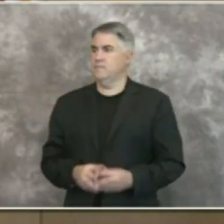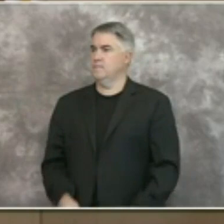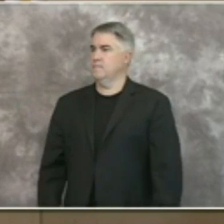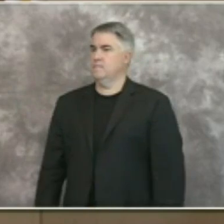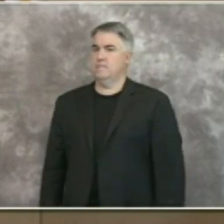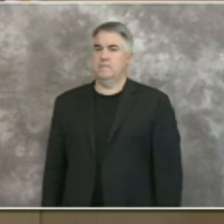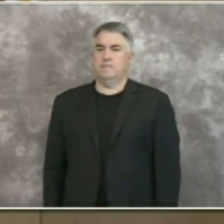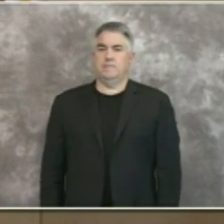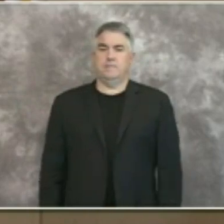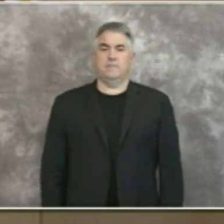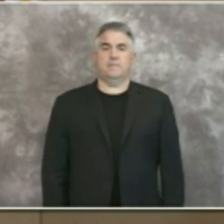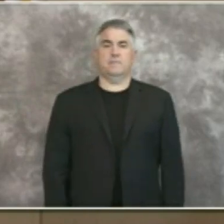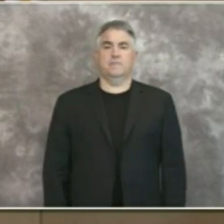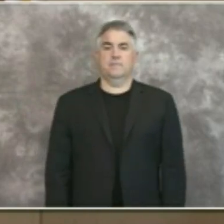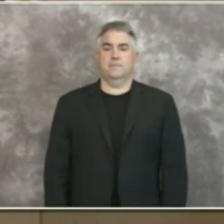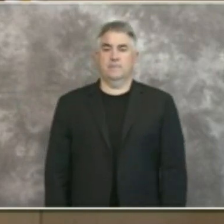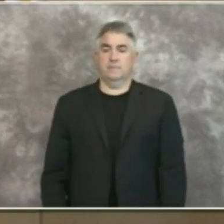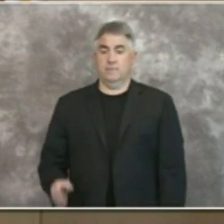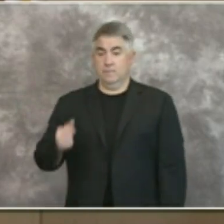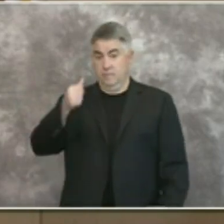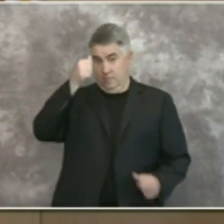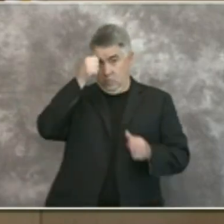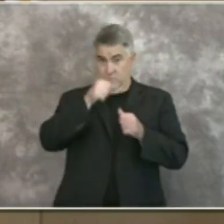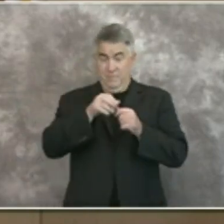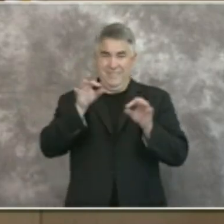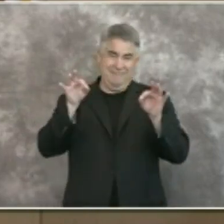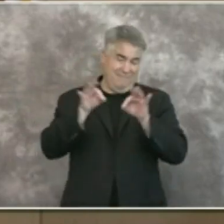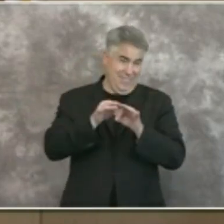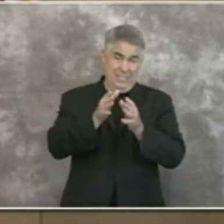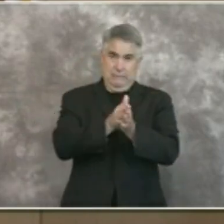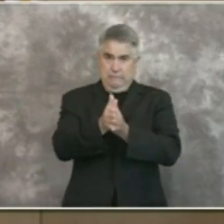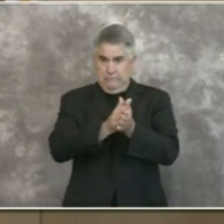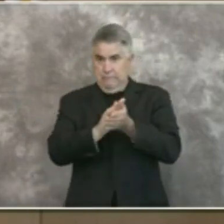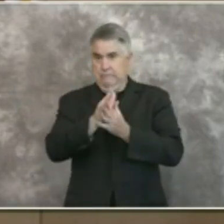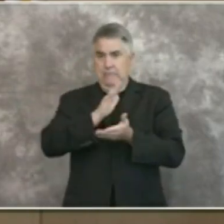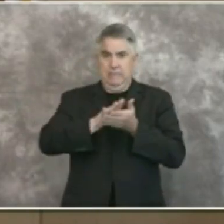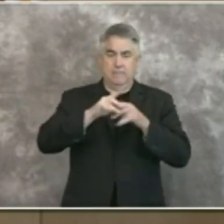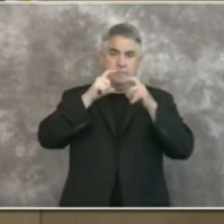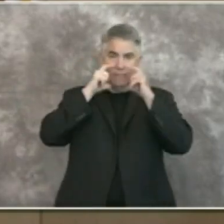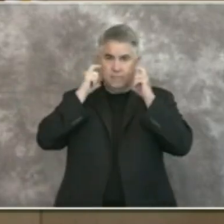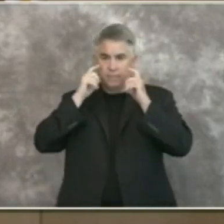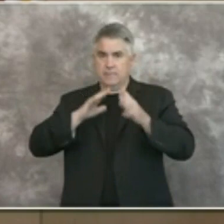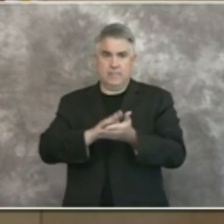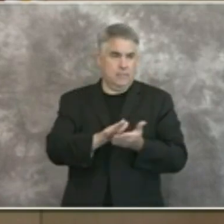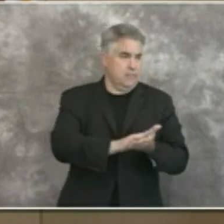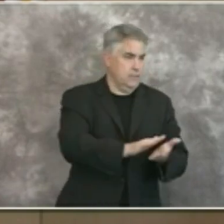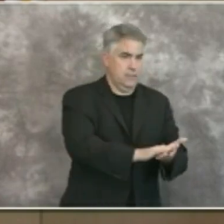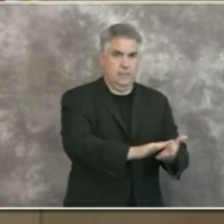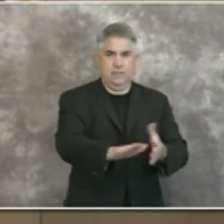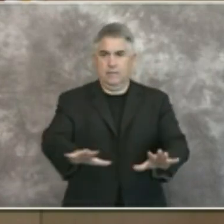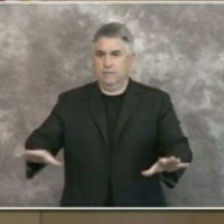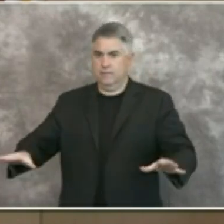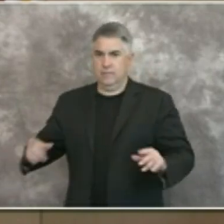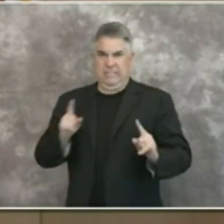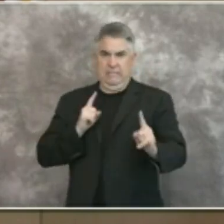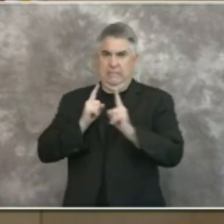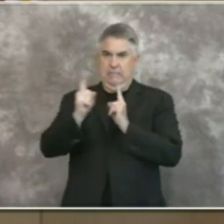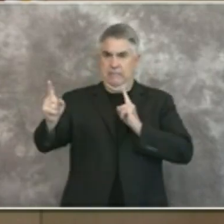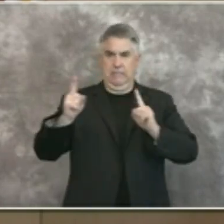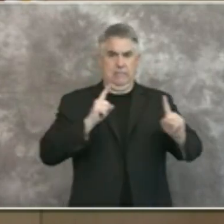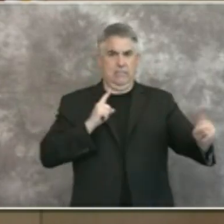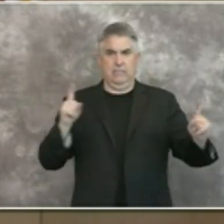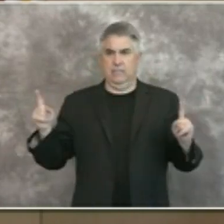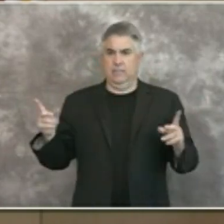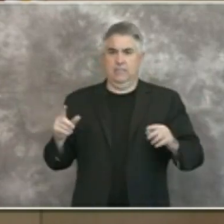remember practicing good hand hygiene and environmental sanitation maintaining physical distance when you come in contact with